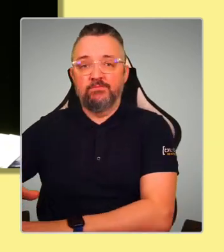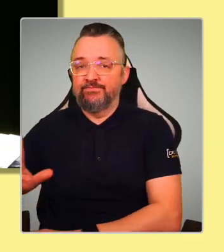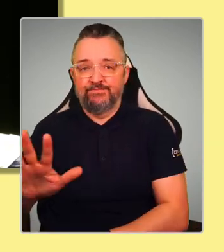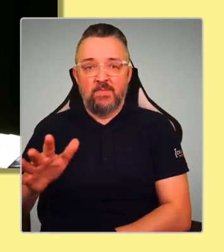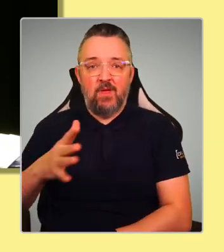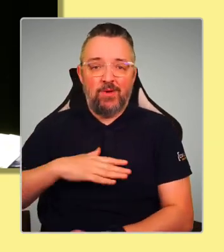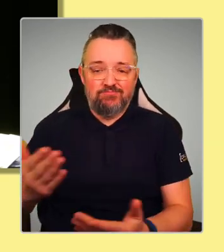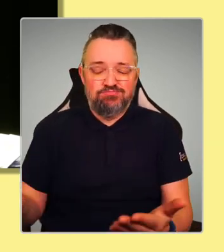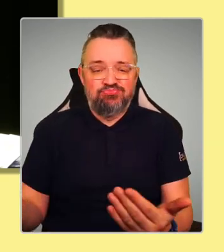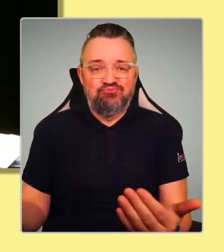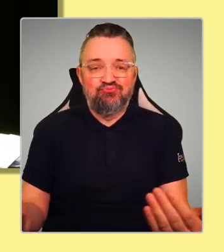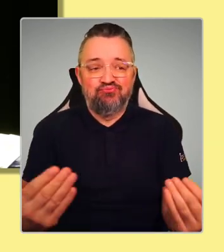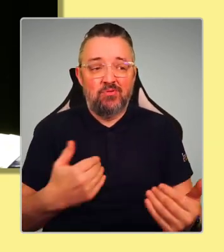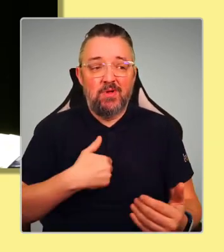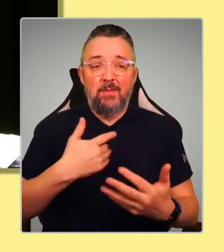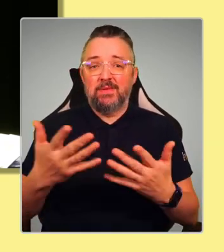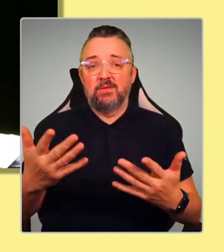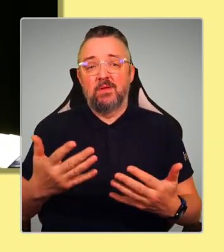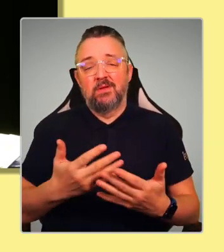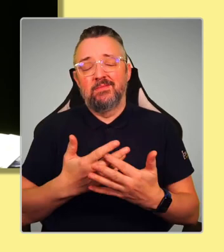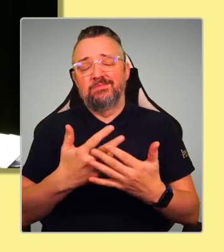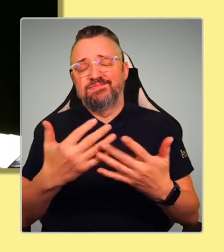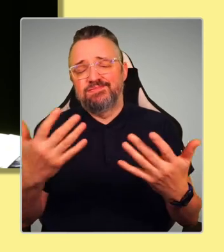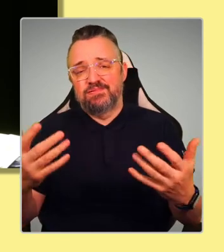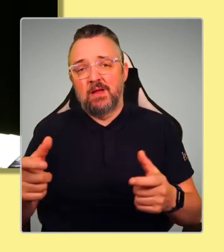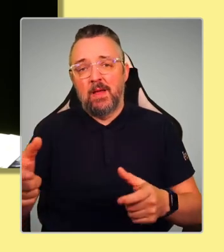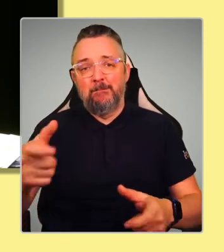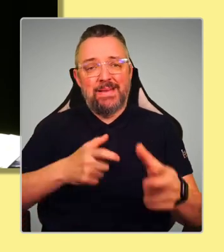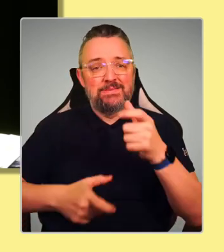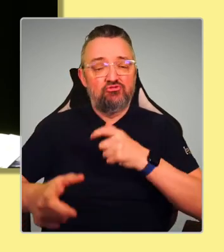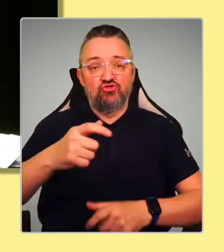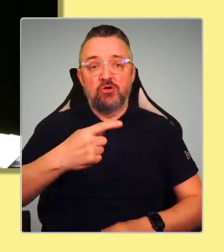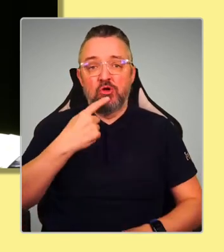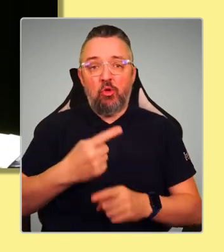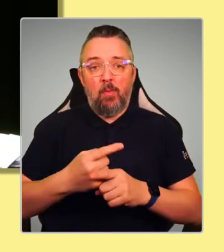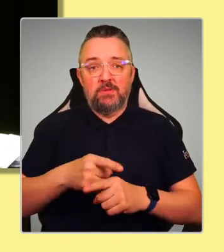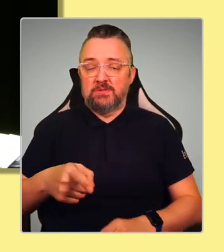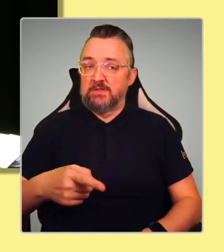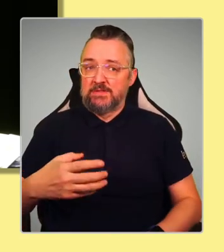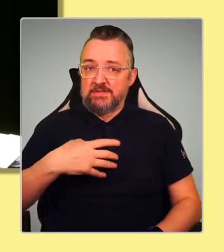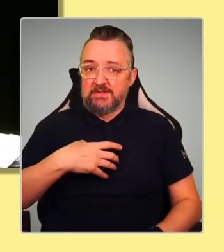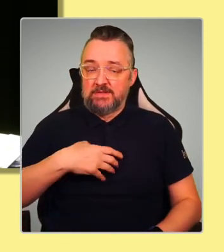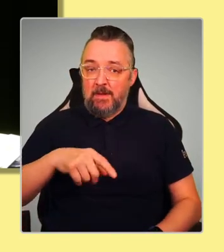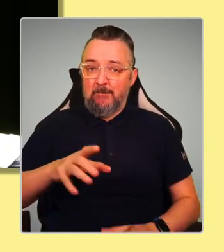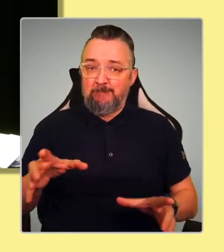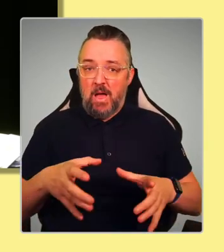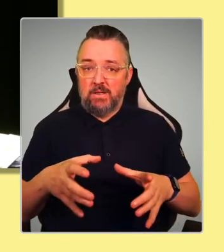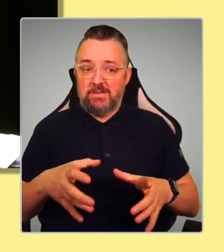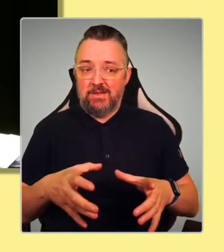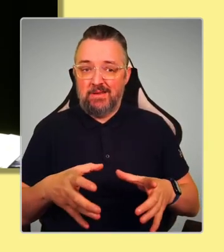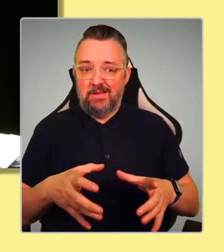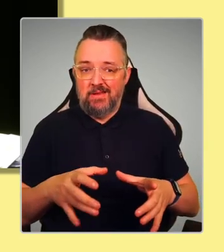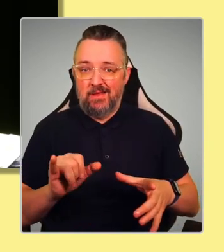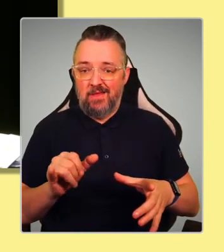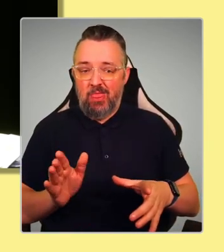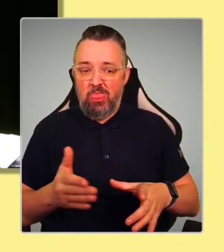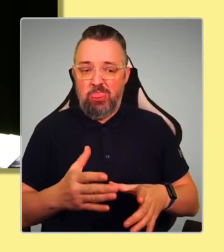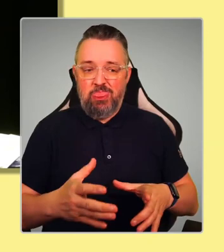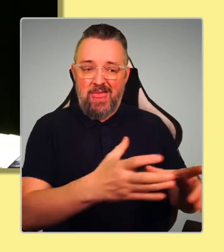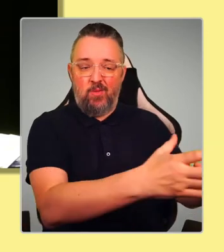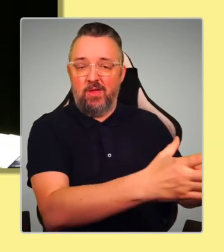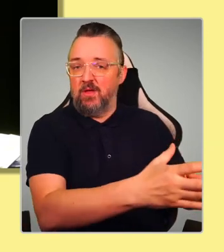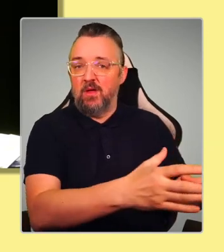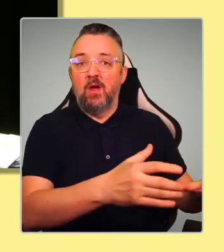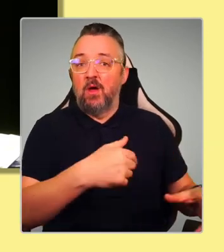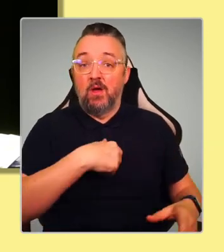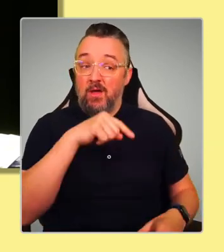and hundreds of messages from young people scared about the direction a party can go in and saying that they might leave. So we've got to make sure we don't because they are the future of our